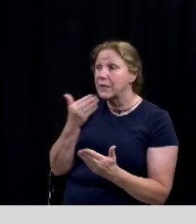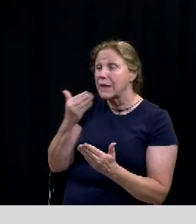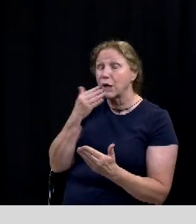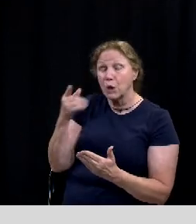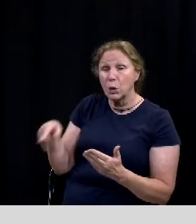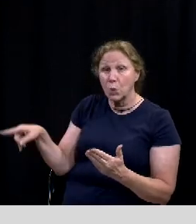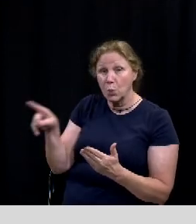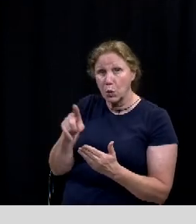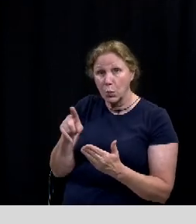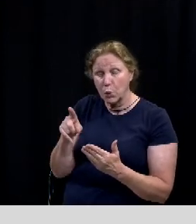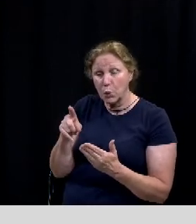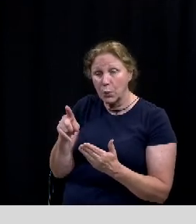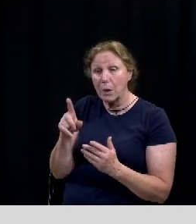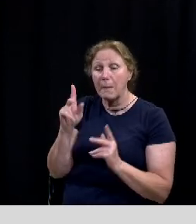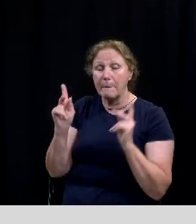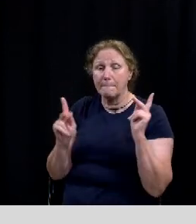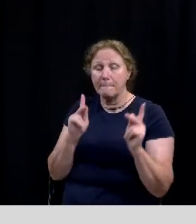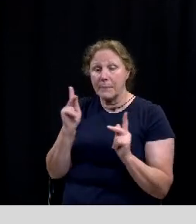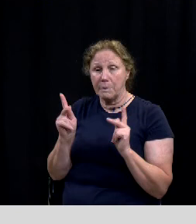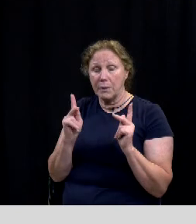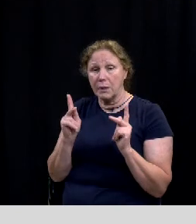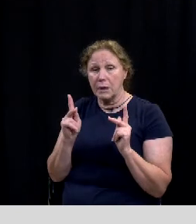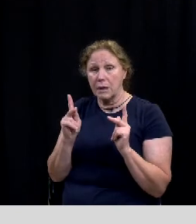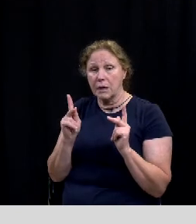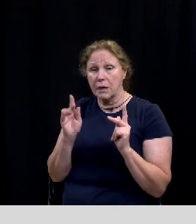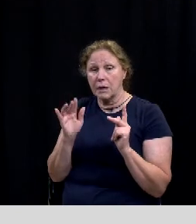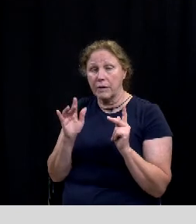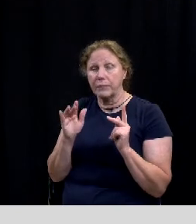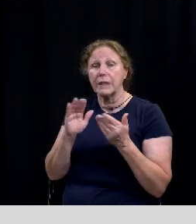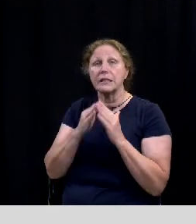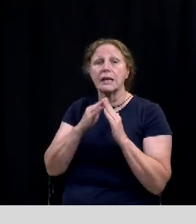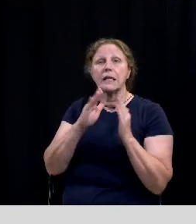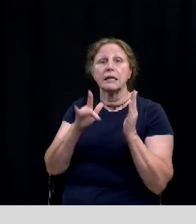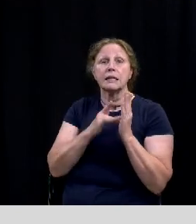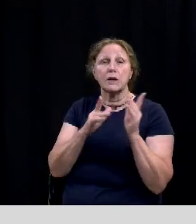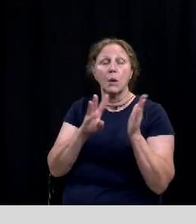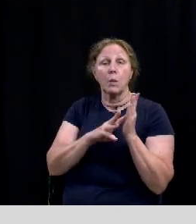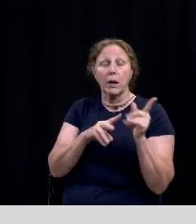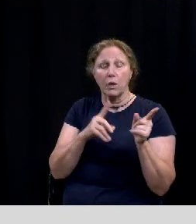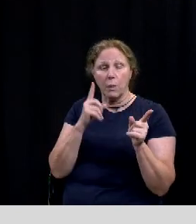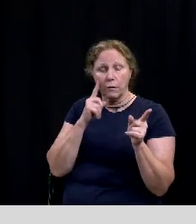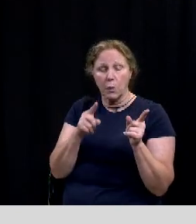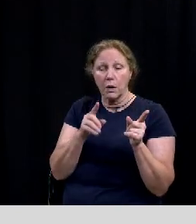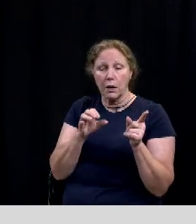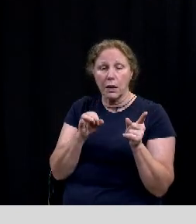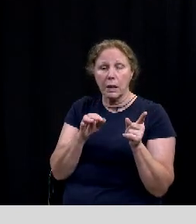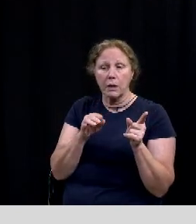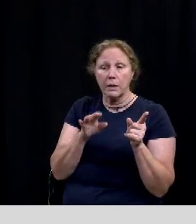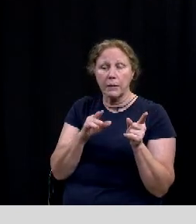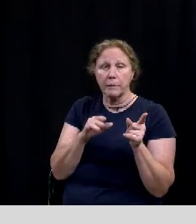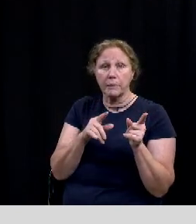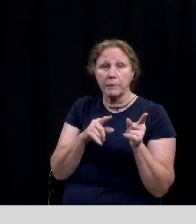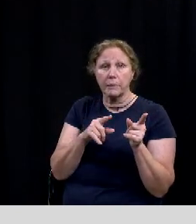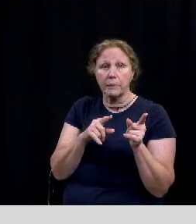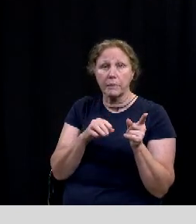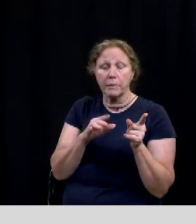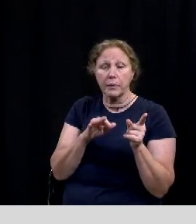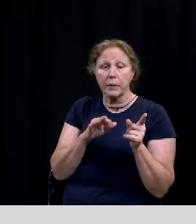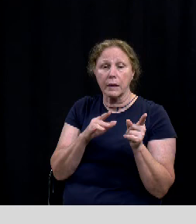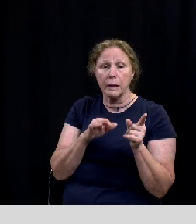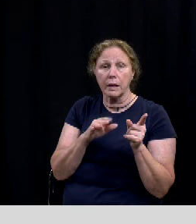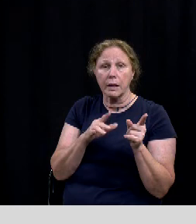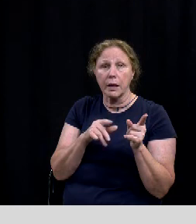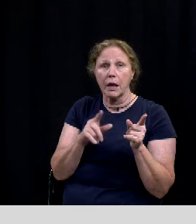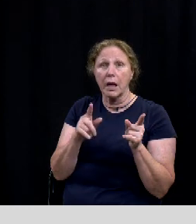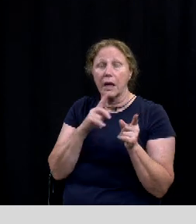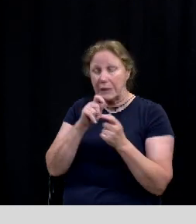and and the the people at city center waco for uh going out getting the the the nitty